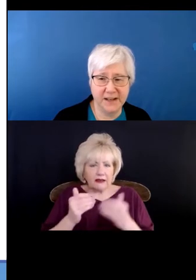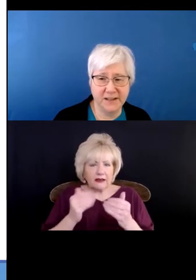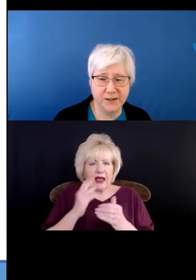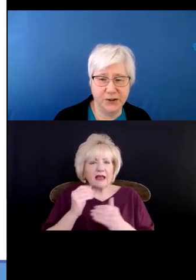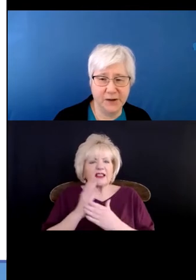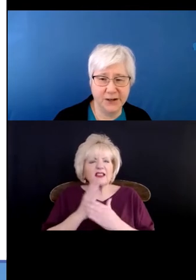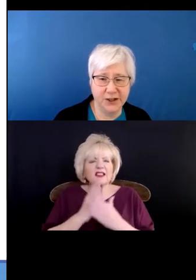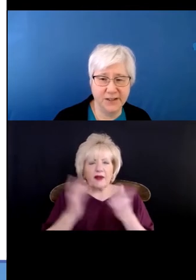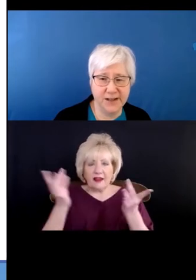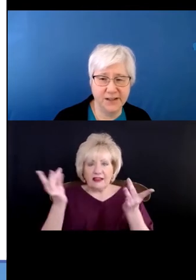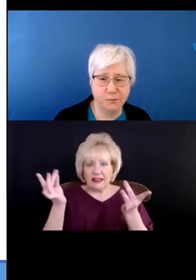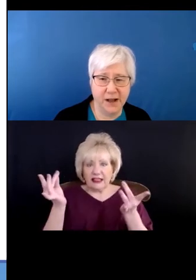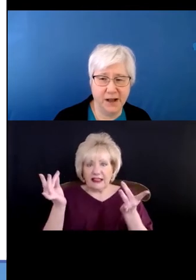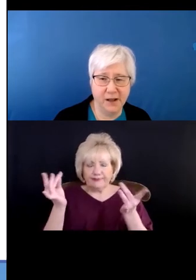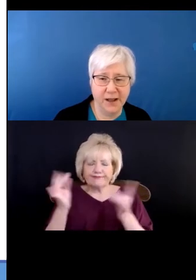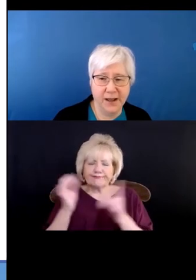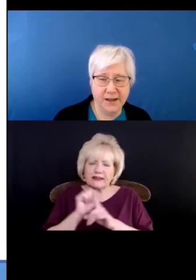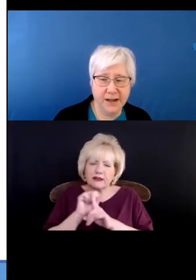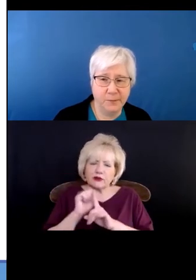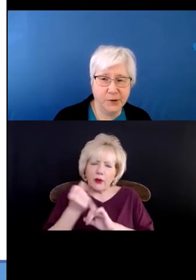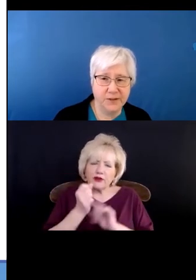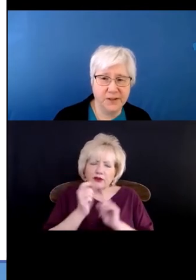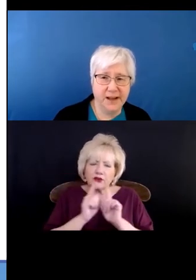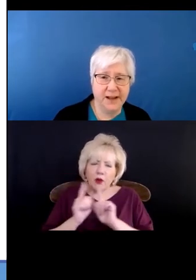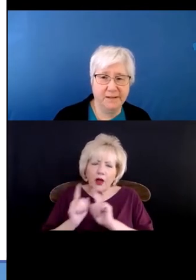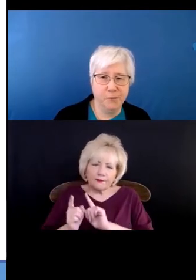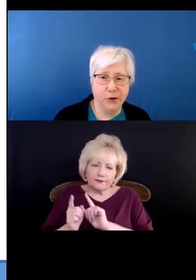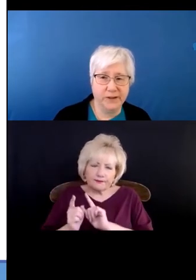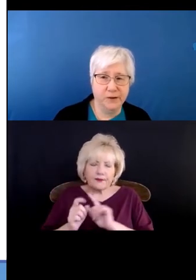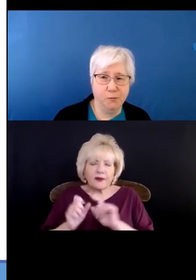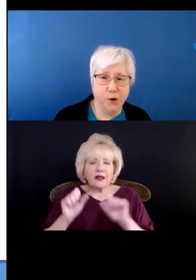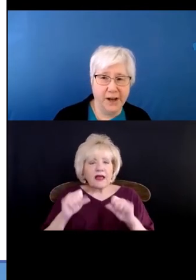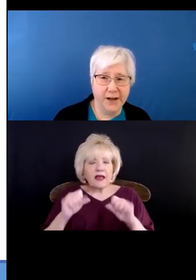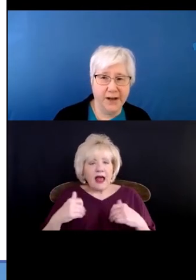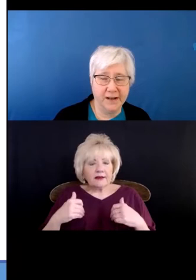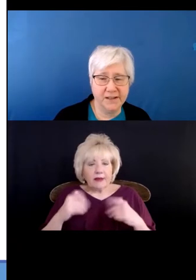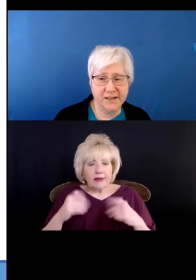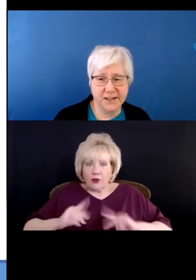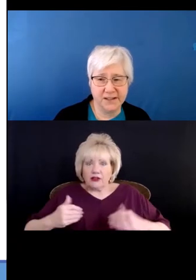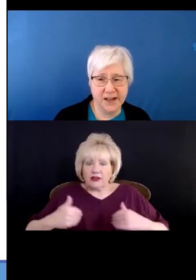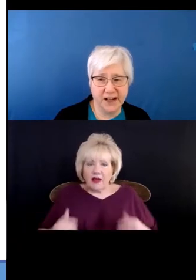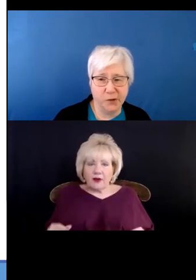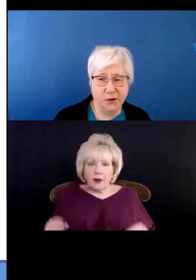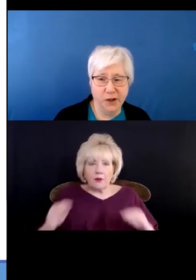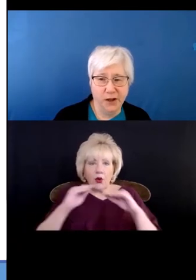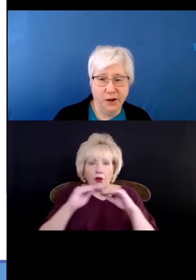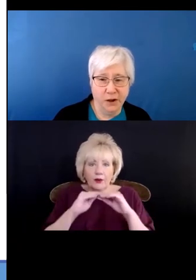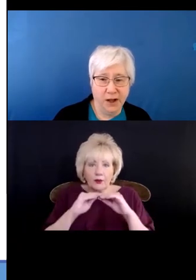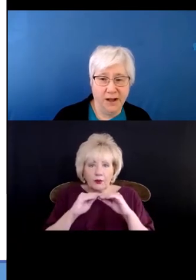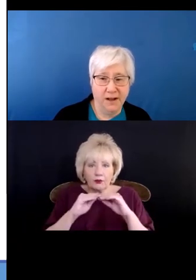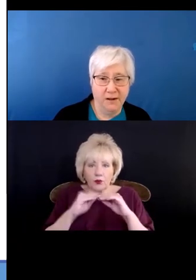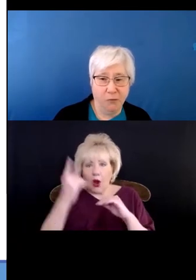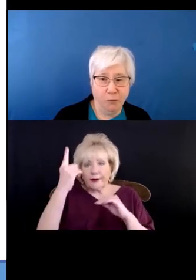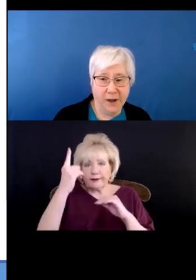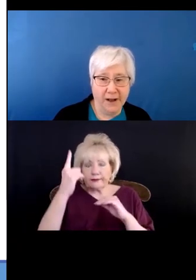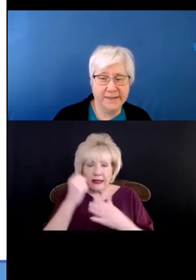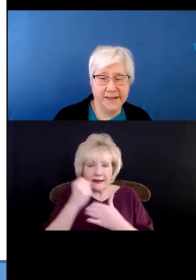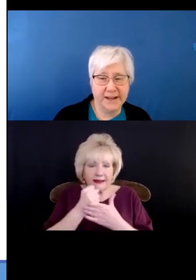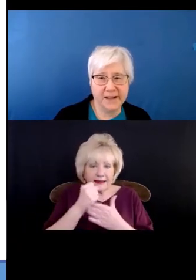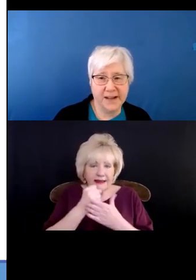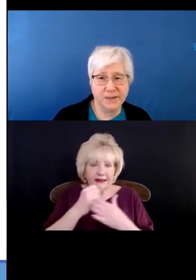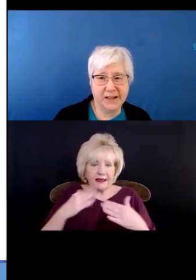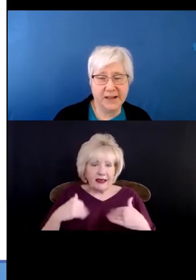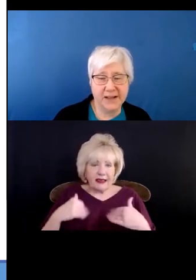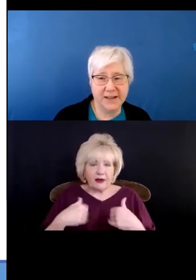sticky situations as well. Can a person have more than one assistance animal? Well,